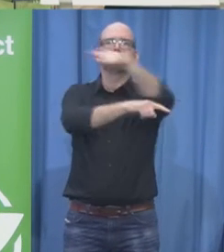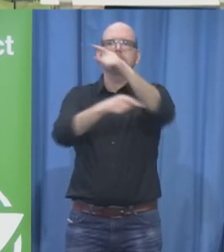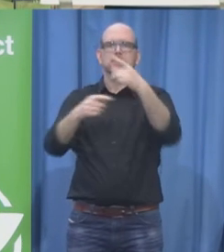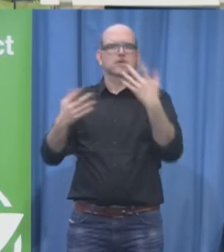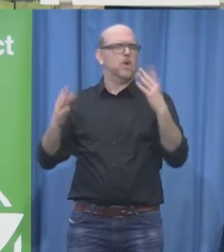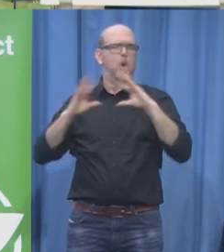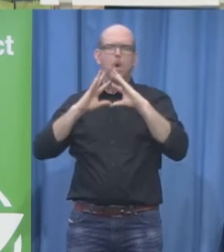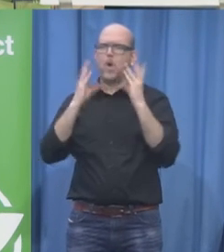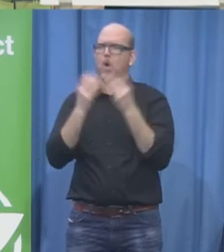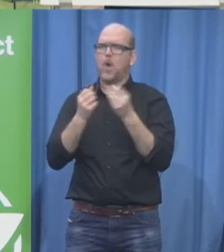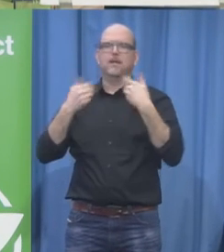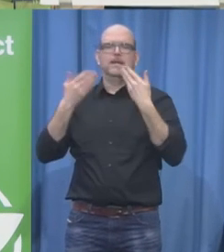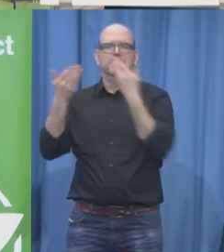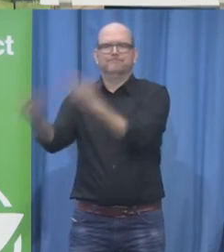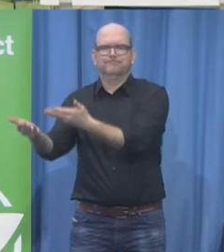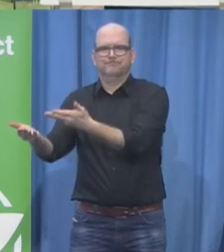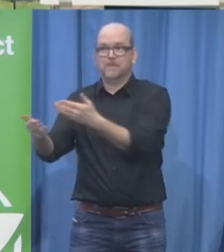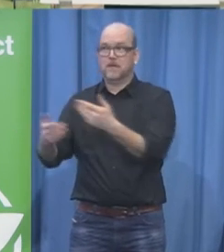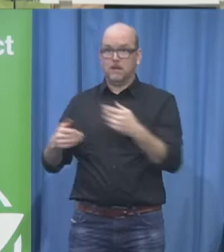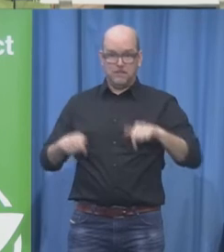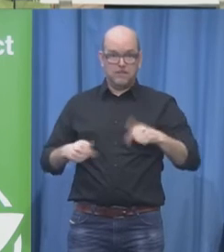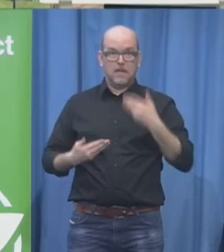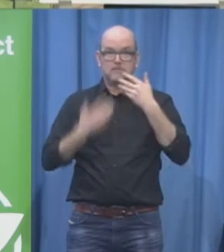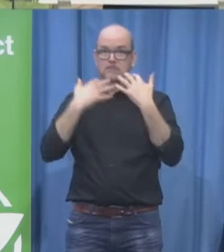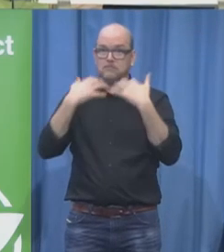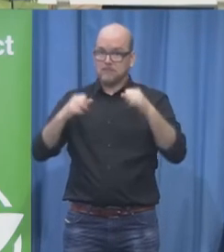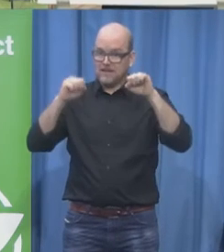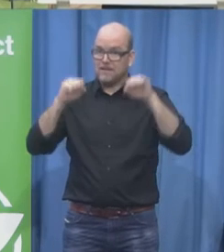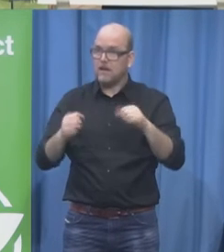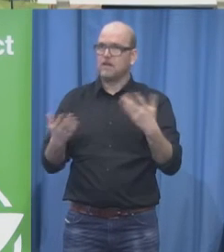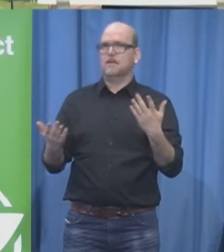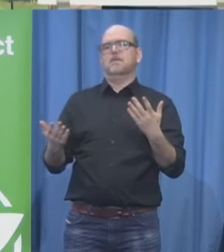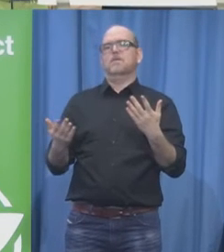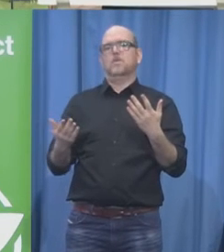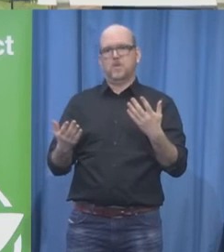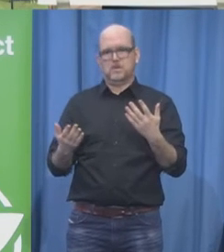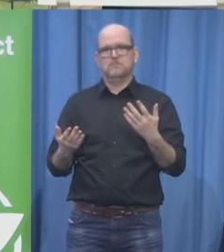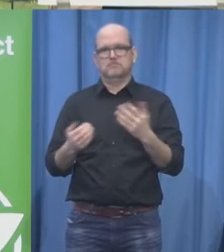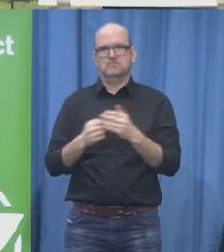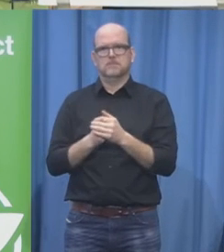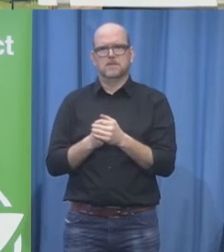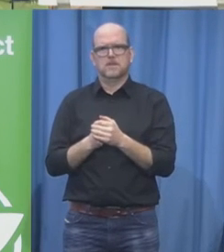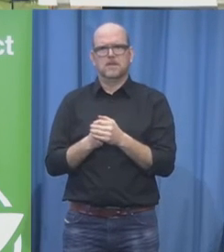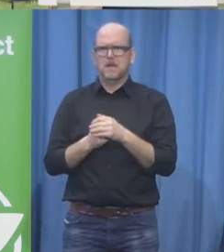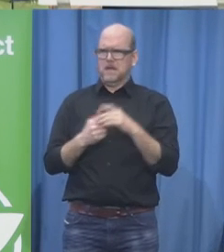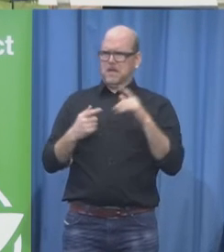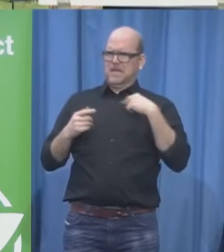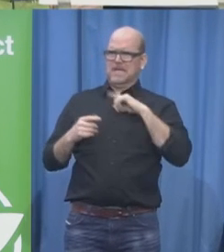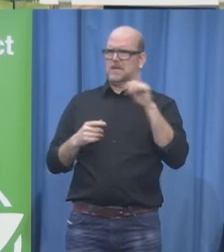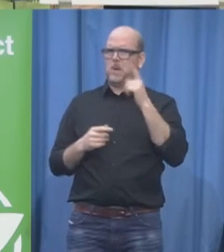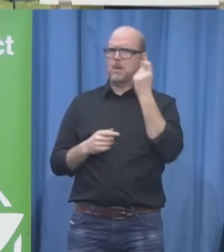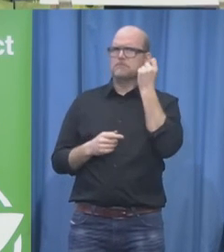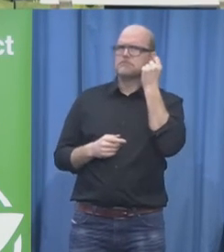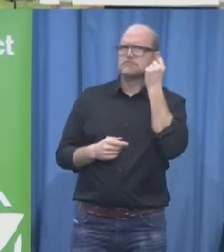which is not taken has not to be taken as given